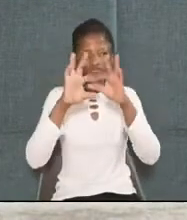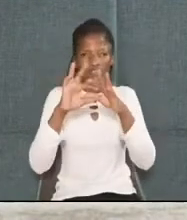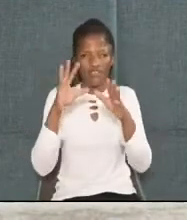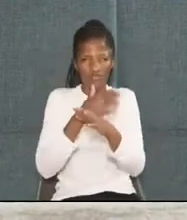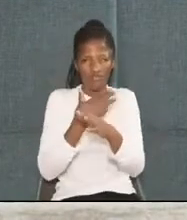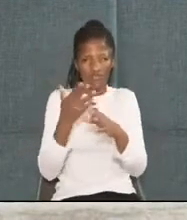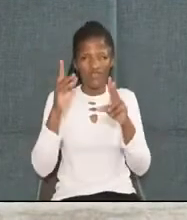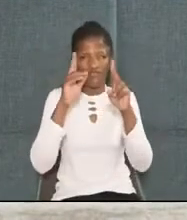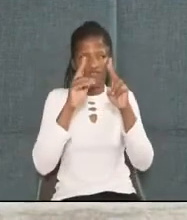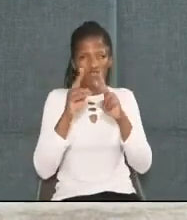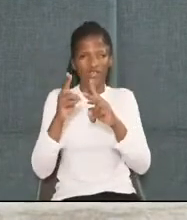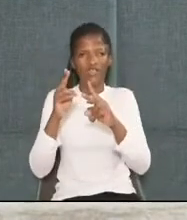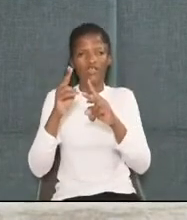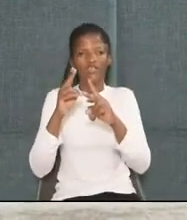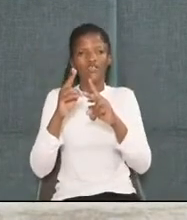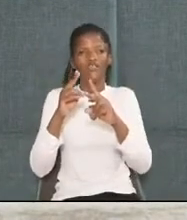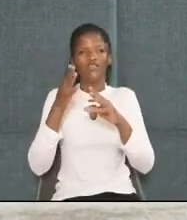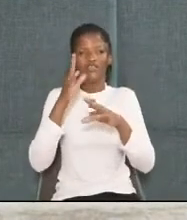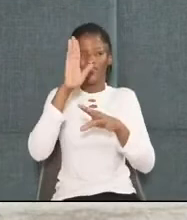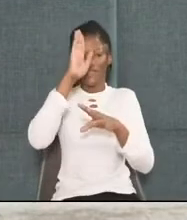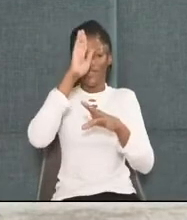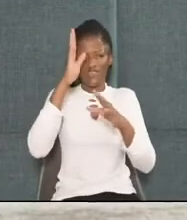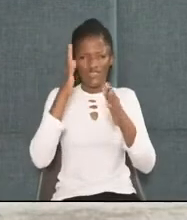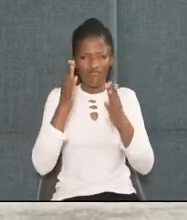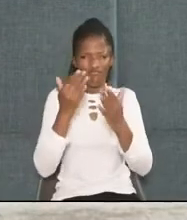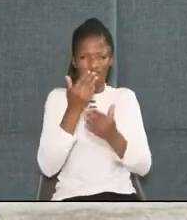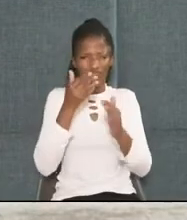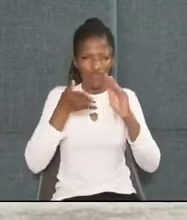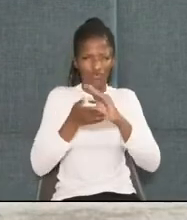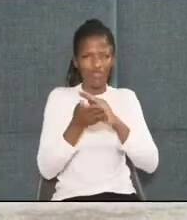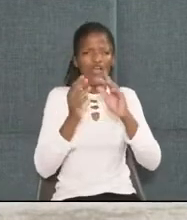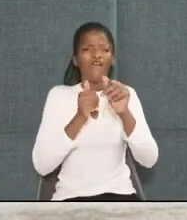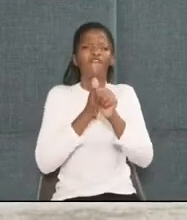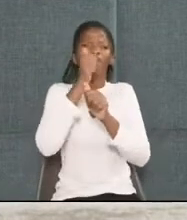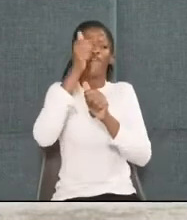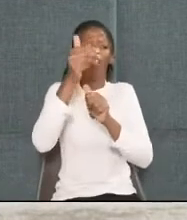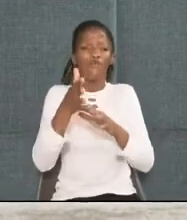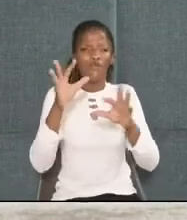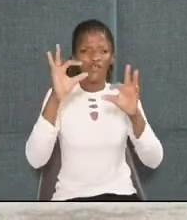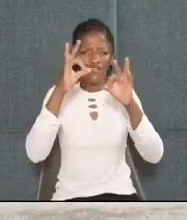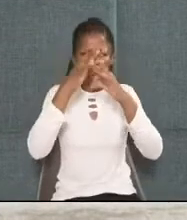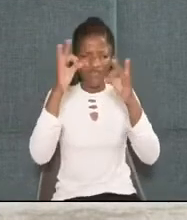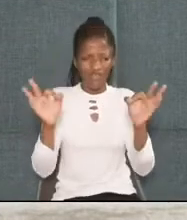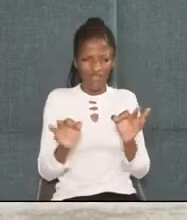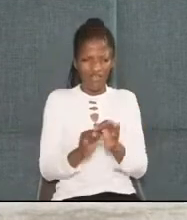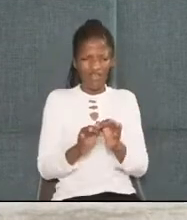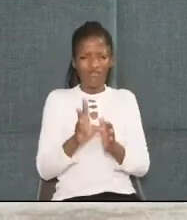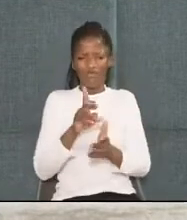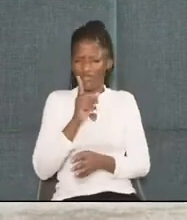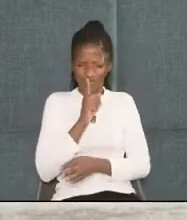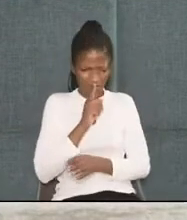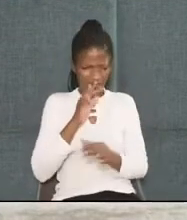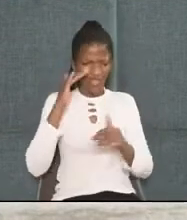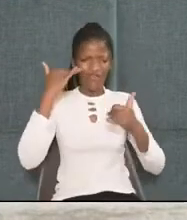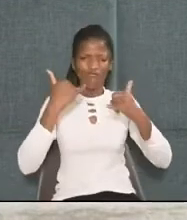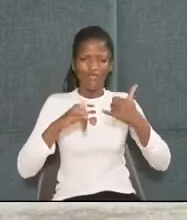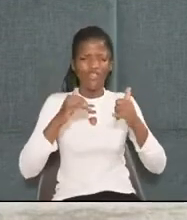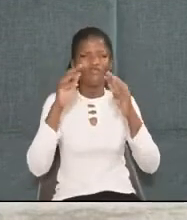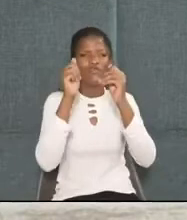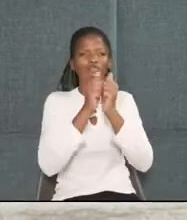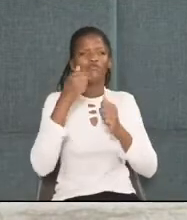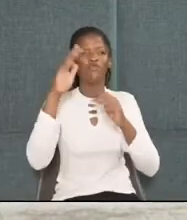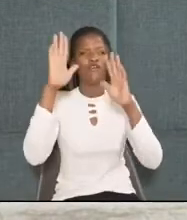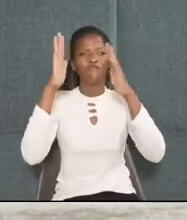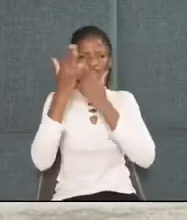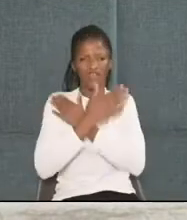It is a Sunday morning, you are far away in the field. You are innocently playing with your friends. When